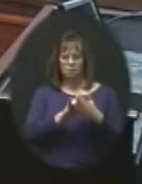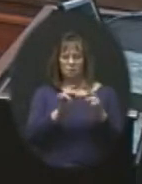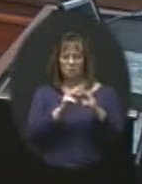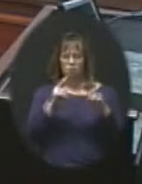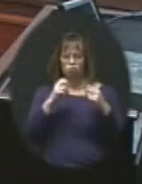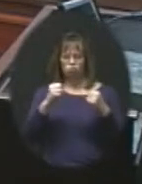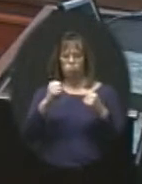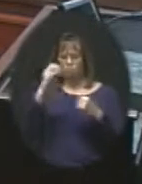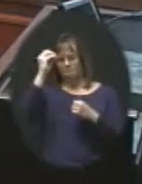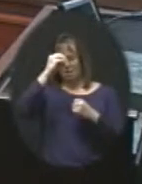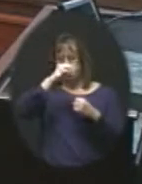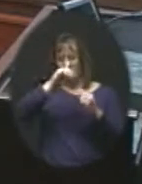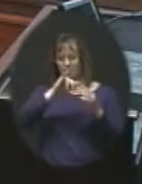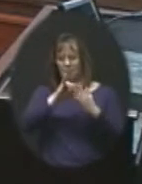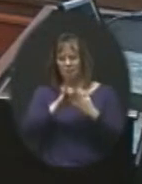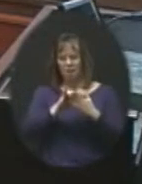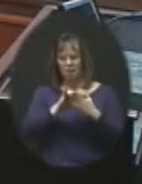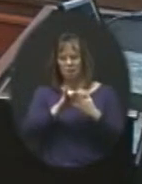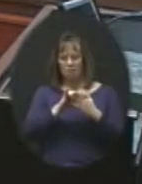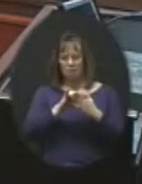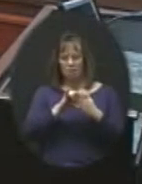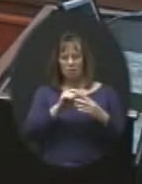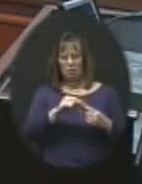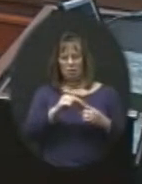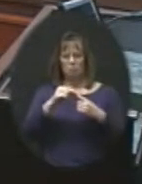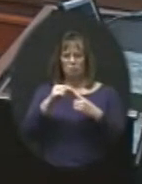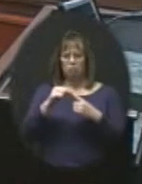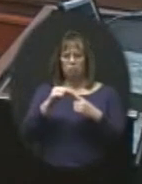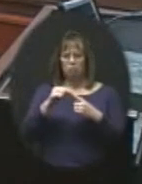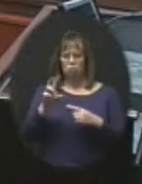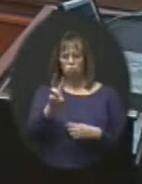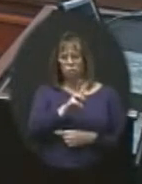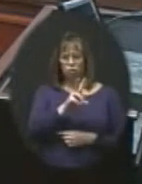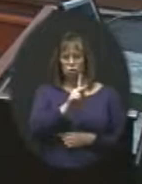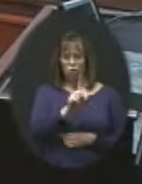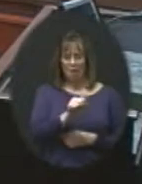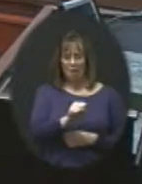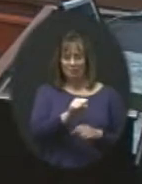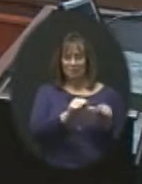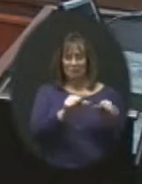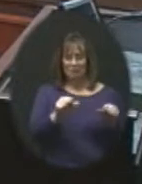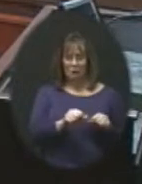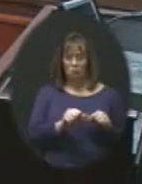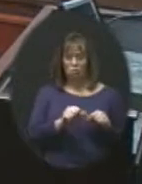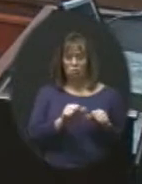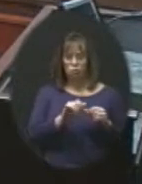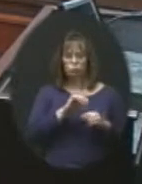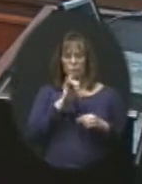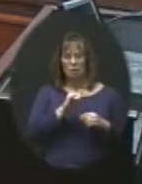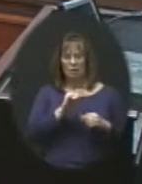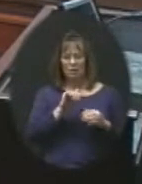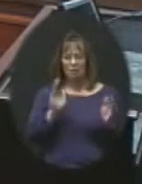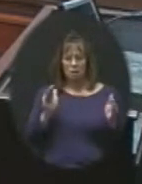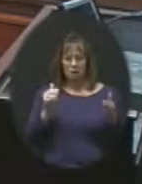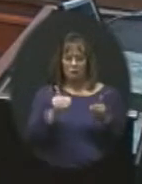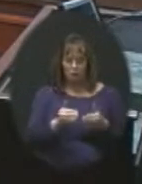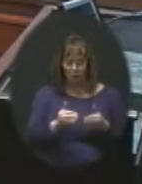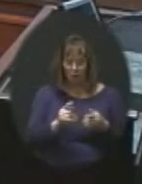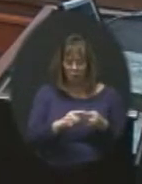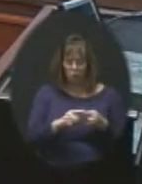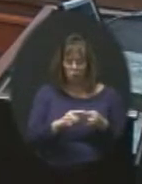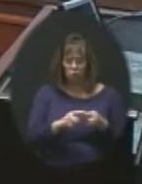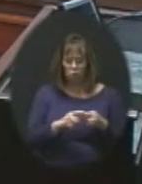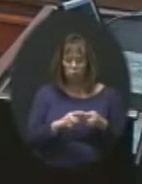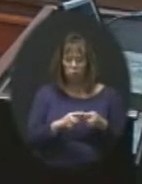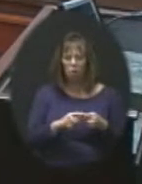very strong opinions about this, especially in the western Kansas area, was really narrowing that down to basically